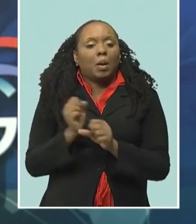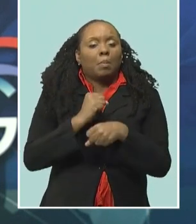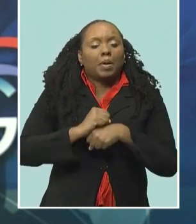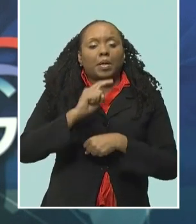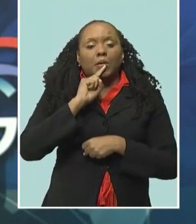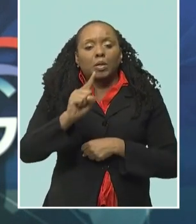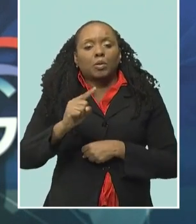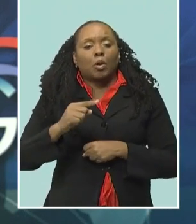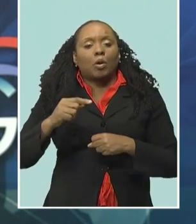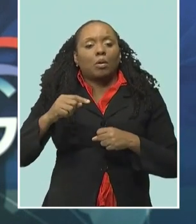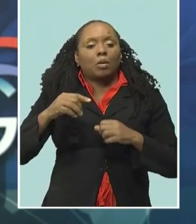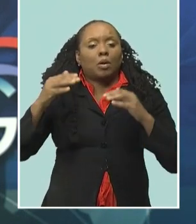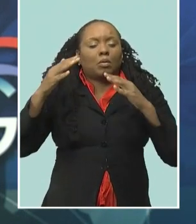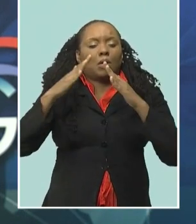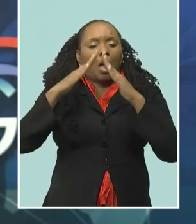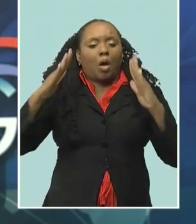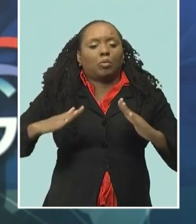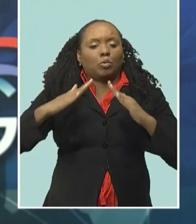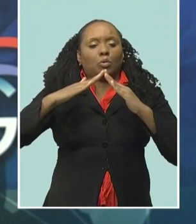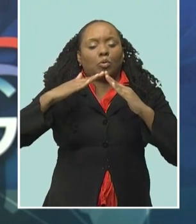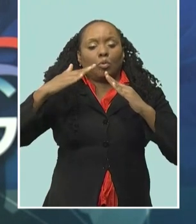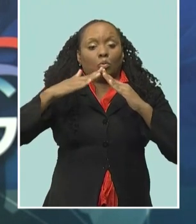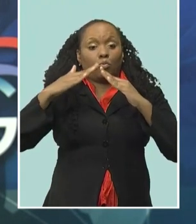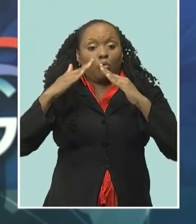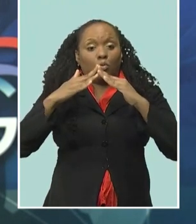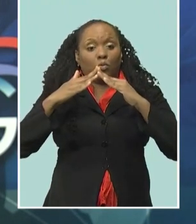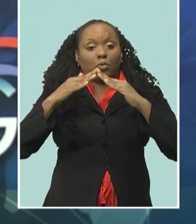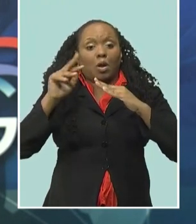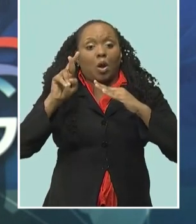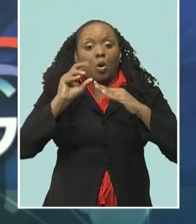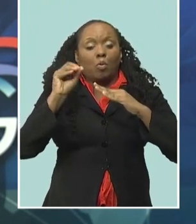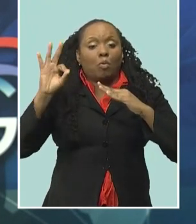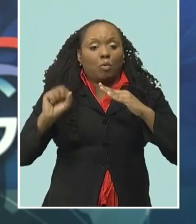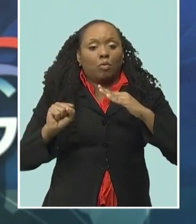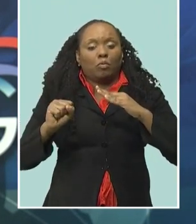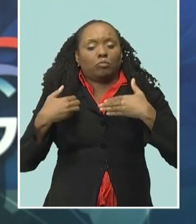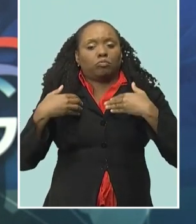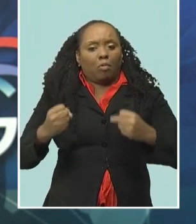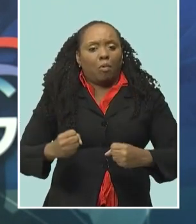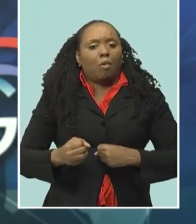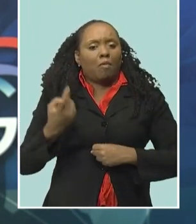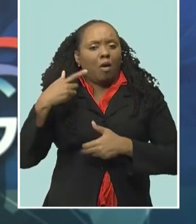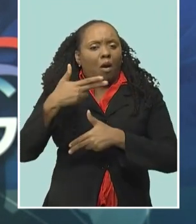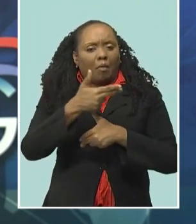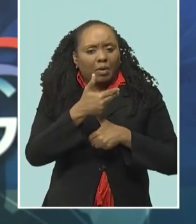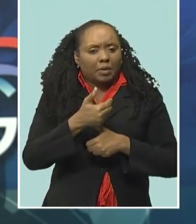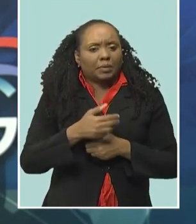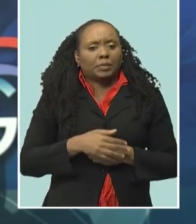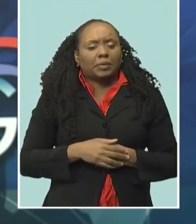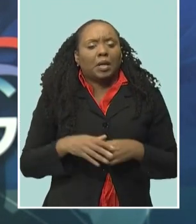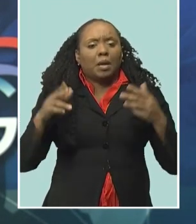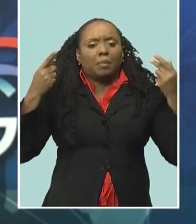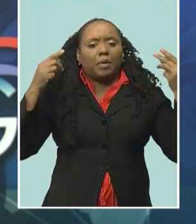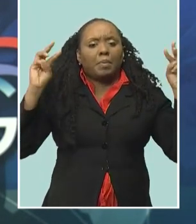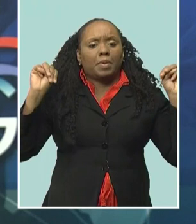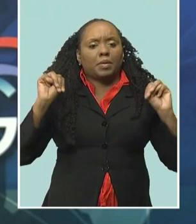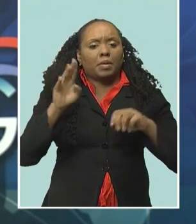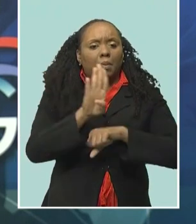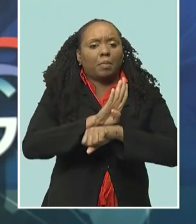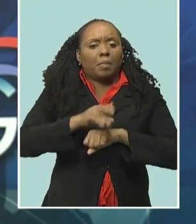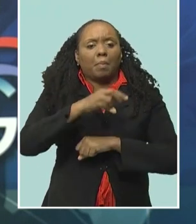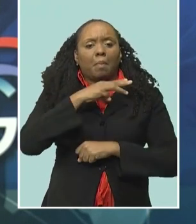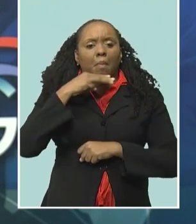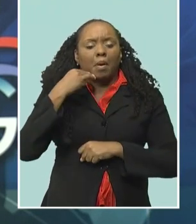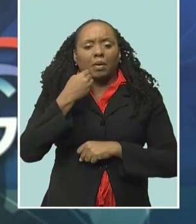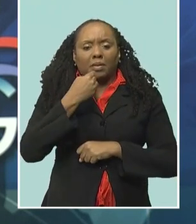of transport, and other Paris-aligned investments. Prime Minister Motley says government sees the Blue Green Bank playing a particularly critical role